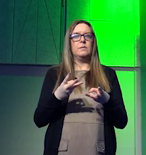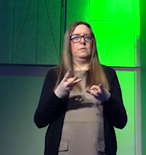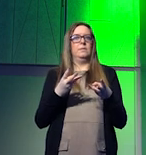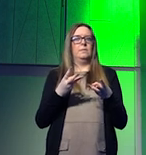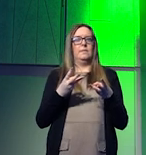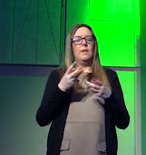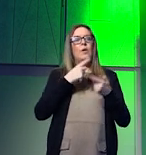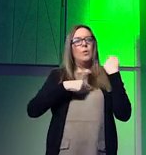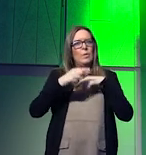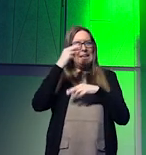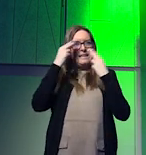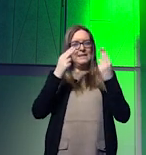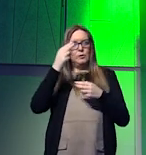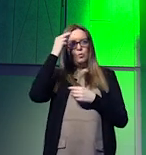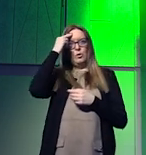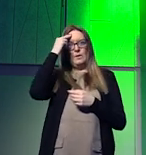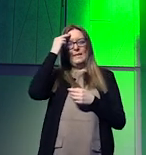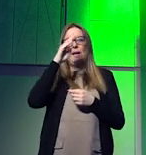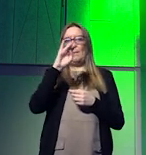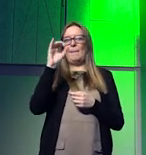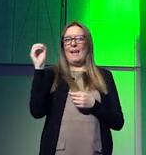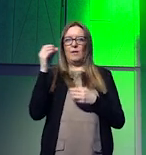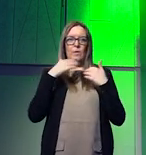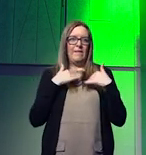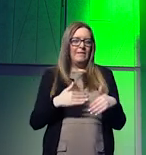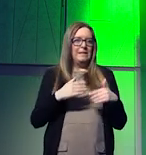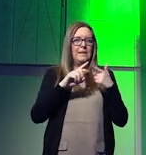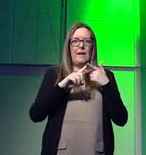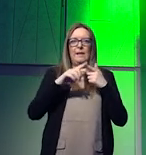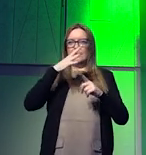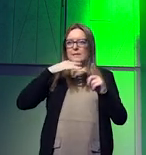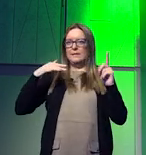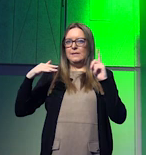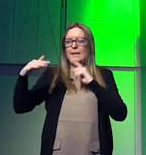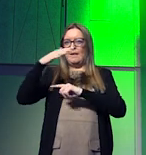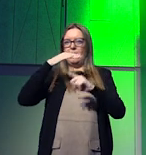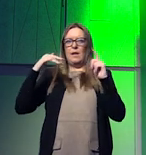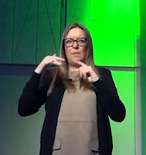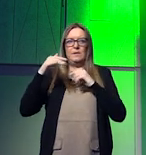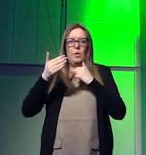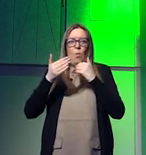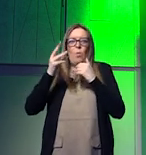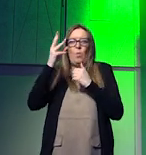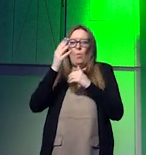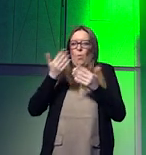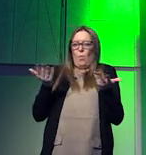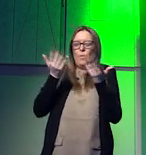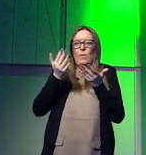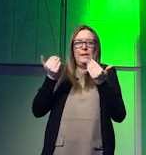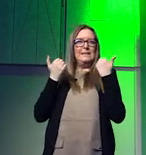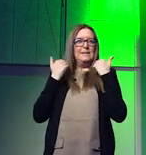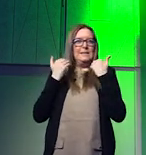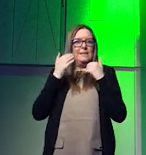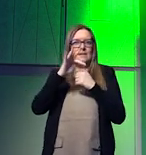understand the biophysical and ensuring geopolitical environment that these data points create create and adjust our